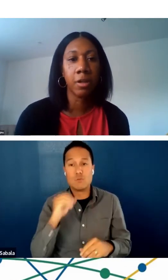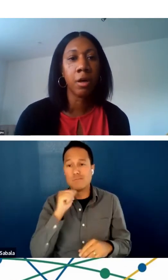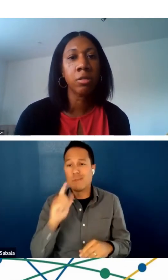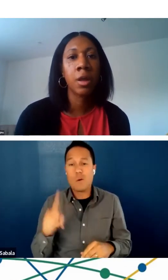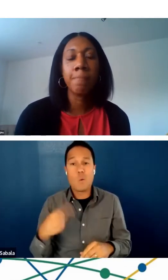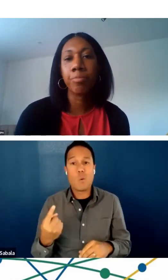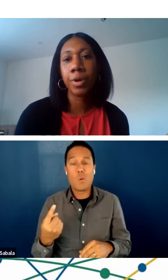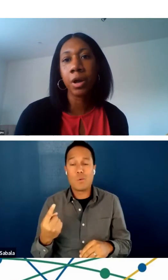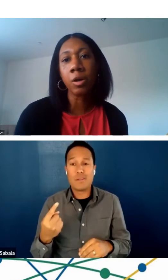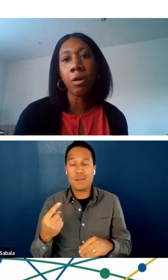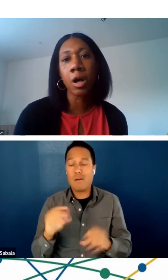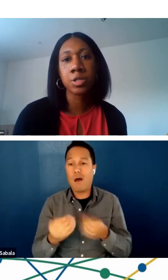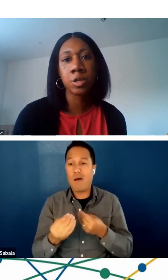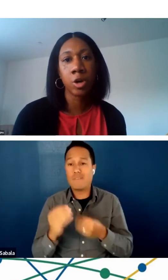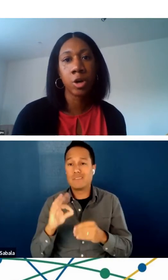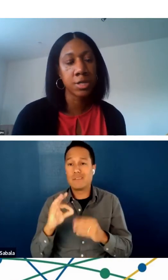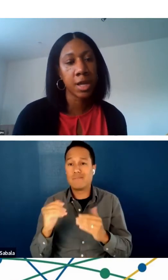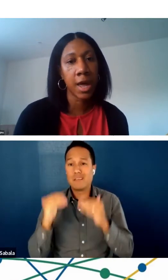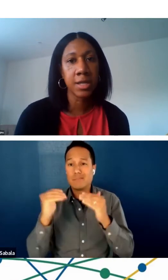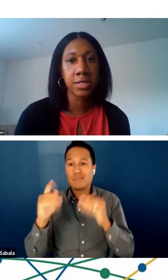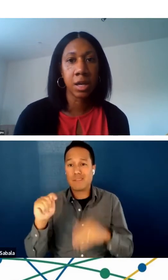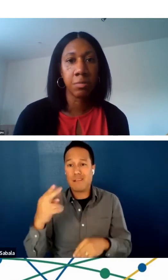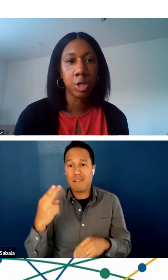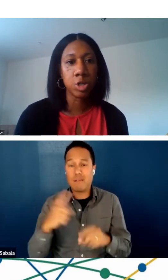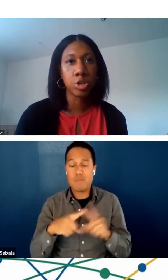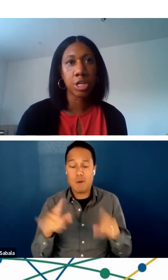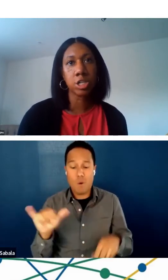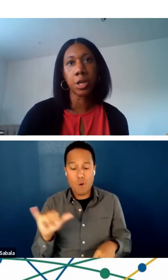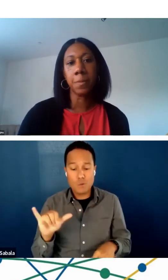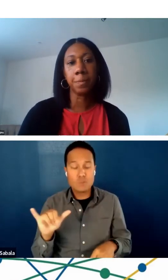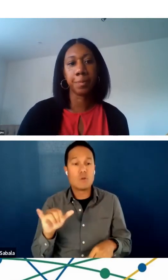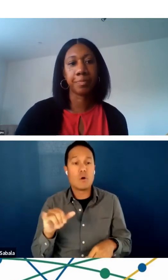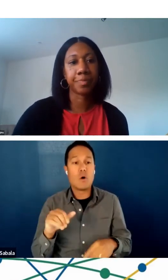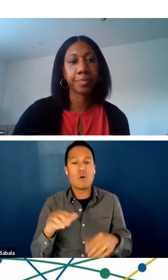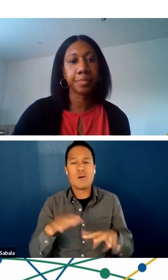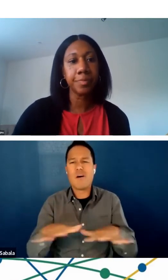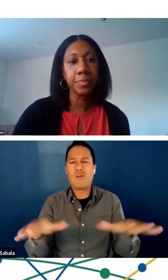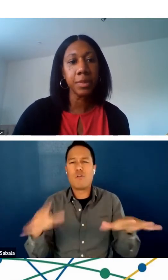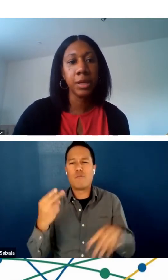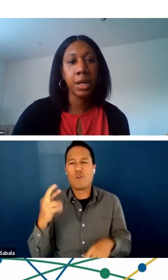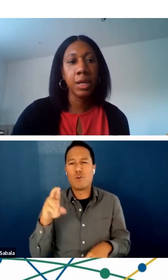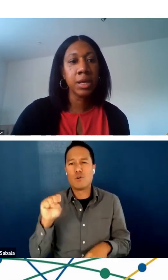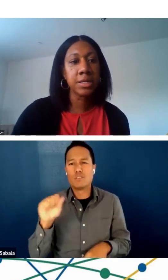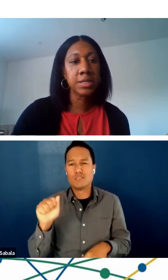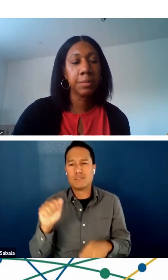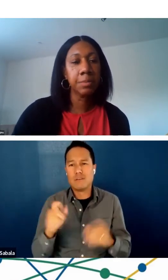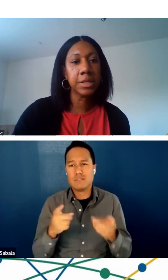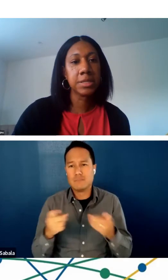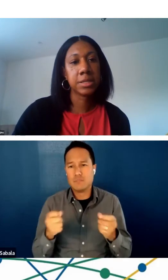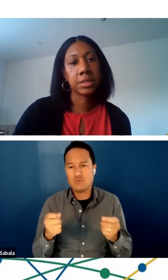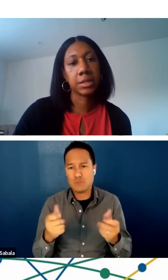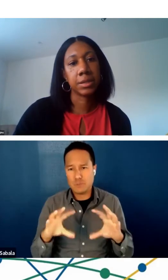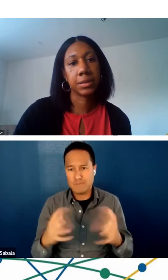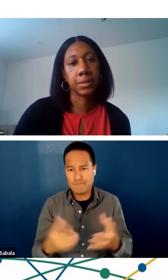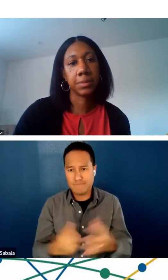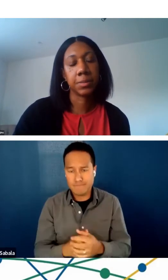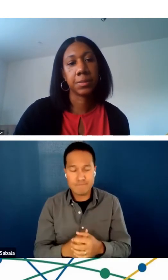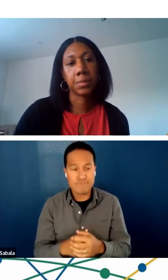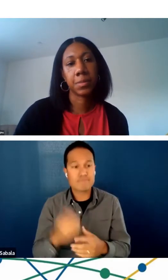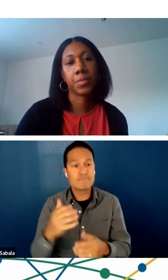Advancement of Telehealth, but across HRSA as an administration. Next slide, please.